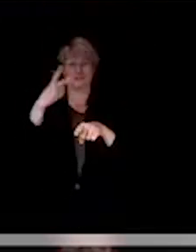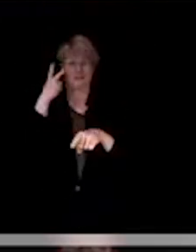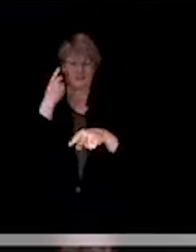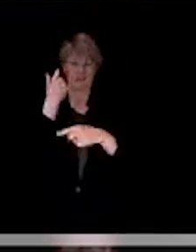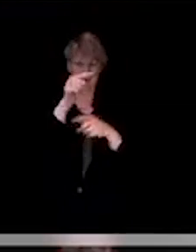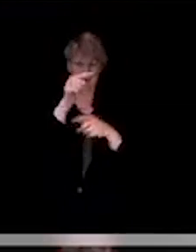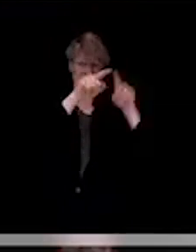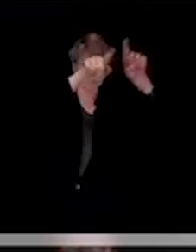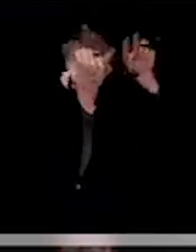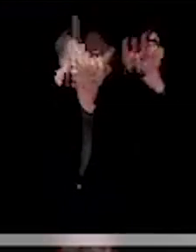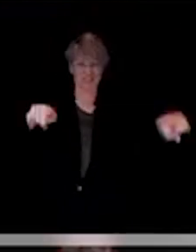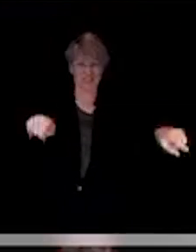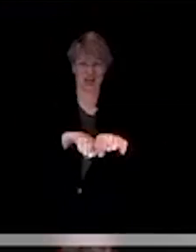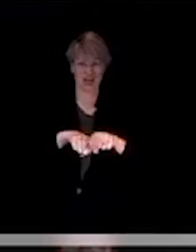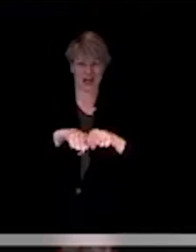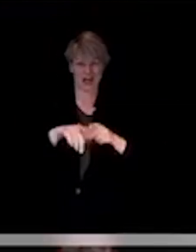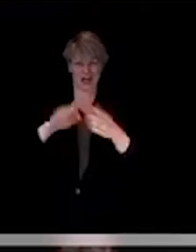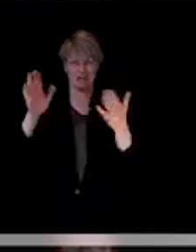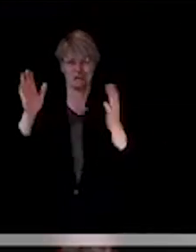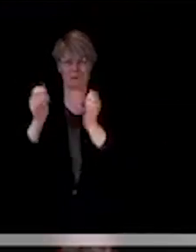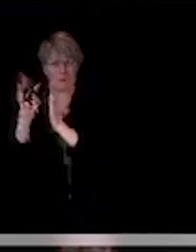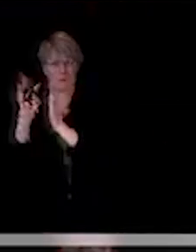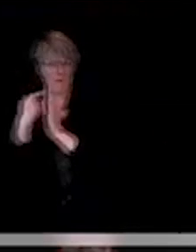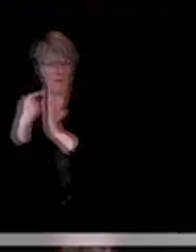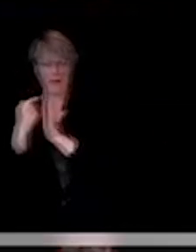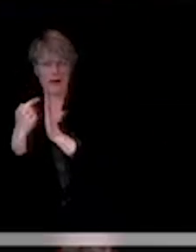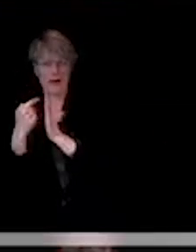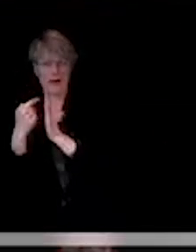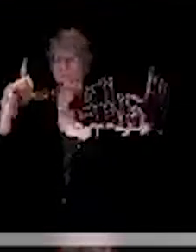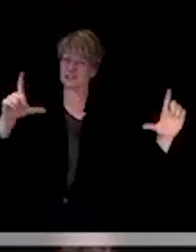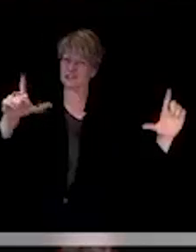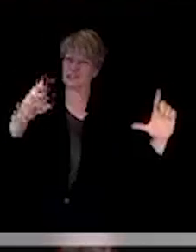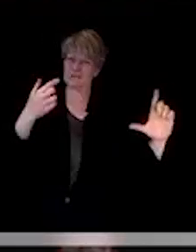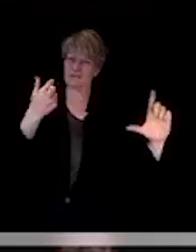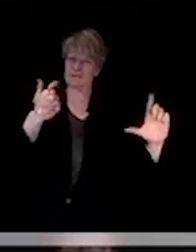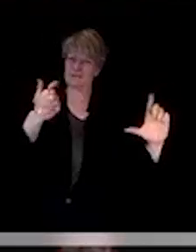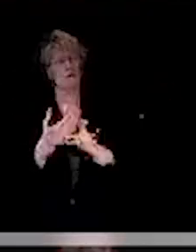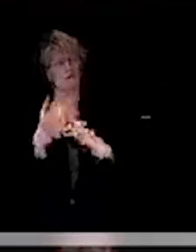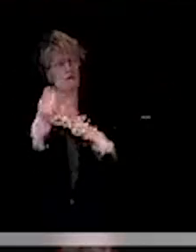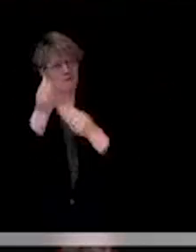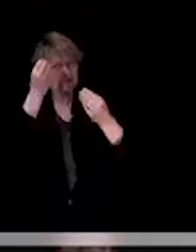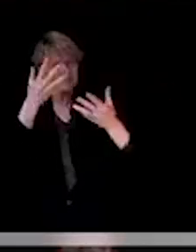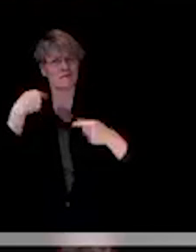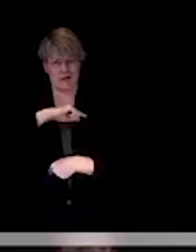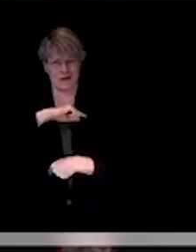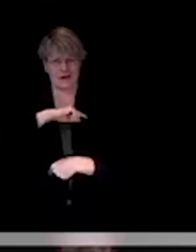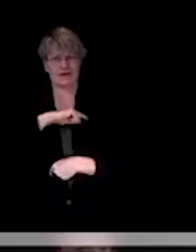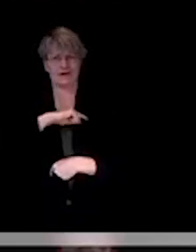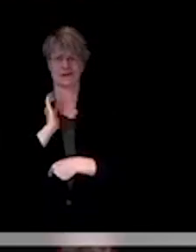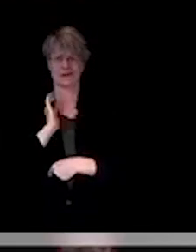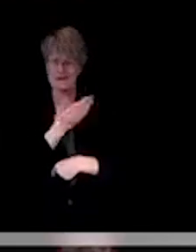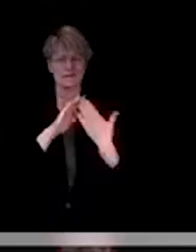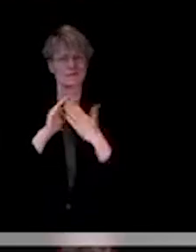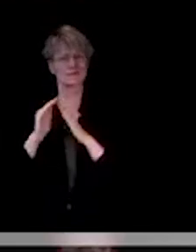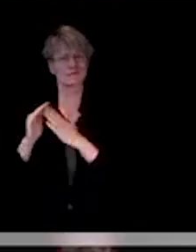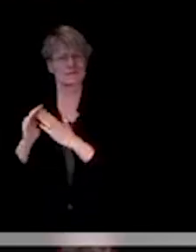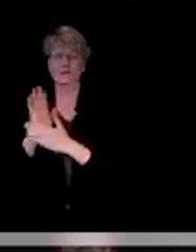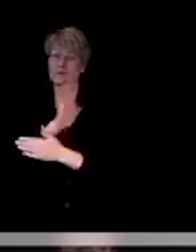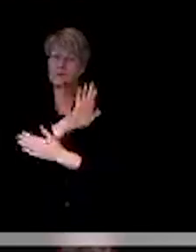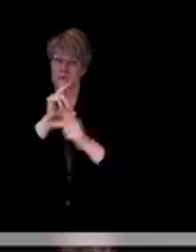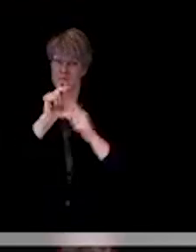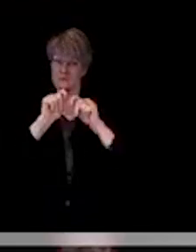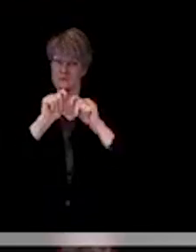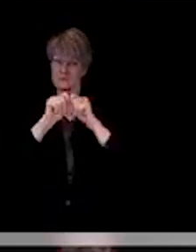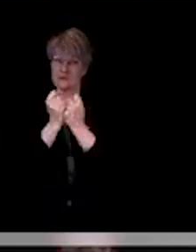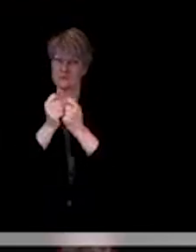open now. It's just really good news for our community, and I think your team just needs to be committed for all the hard work to